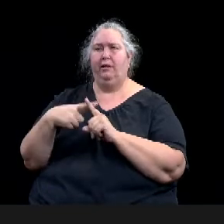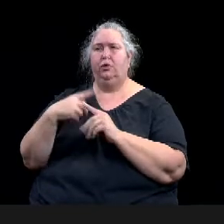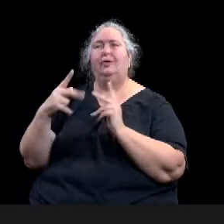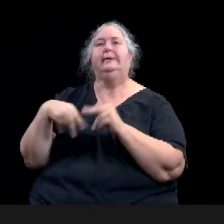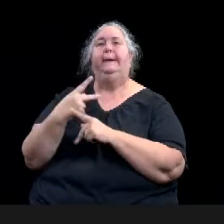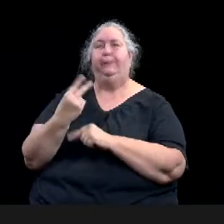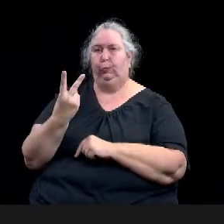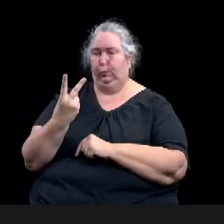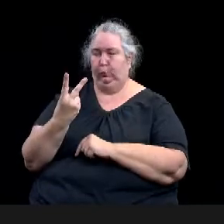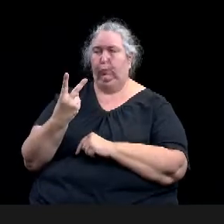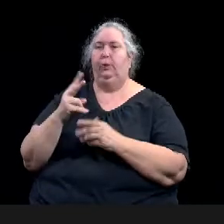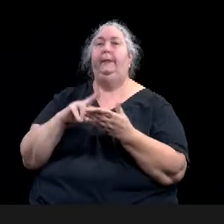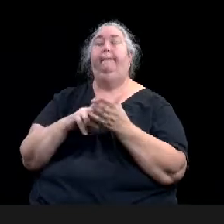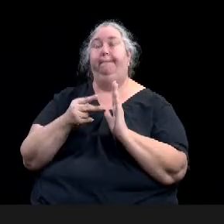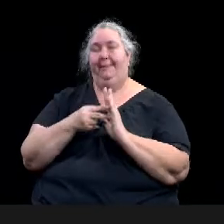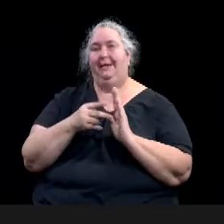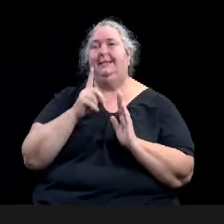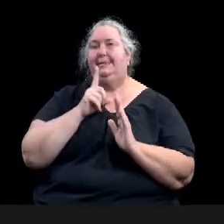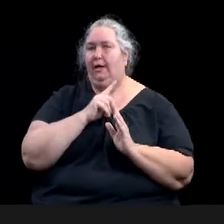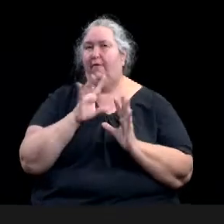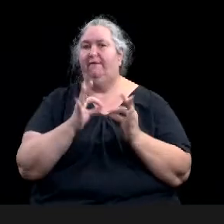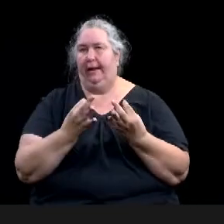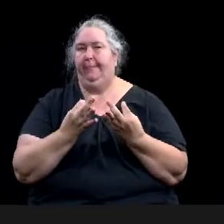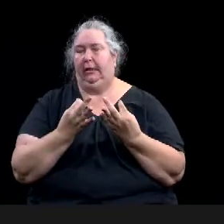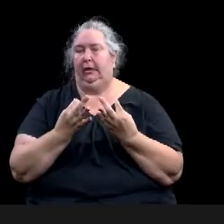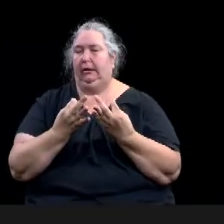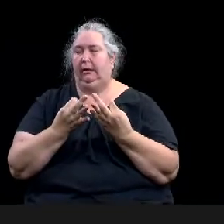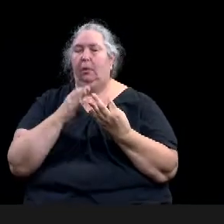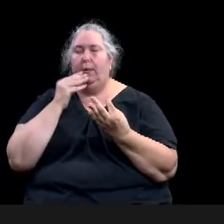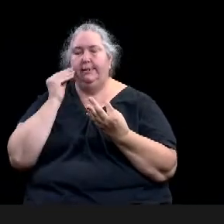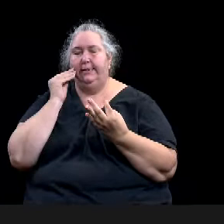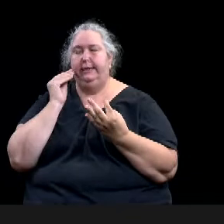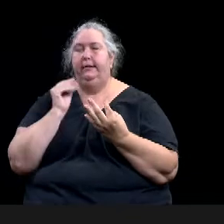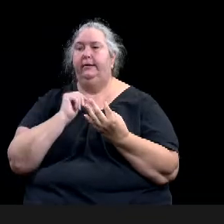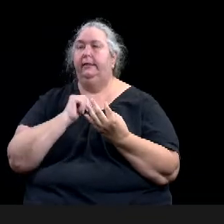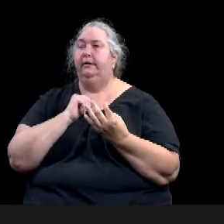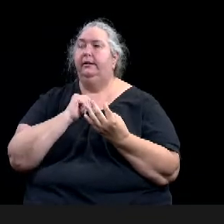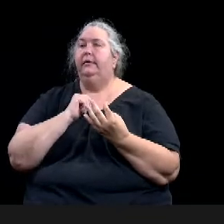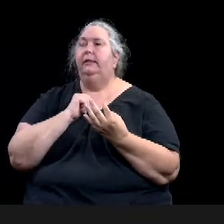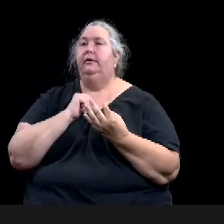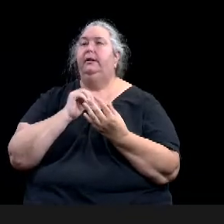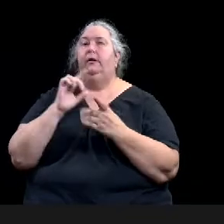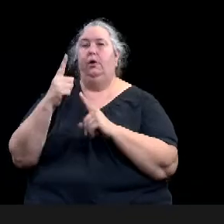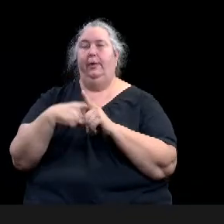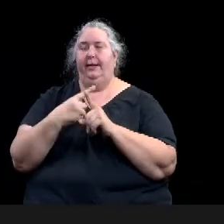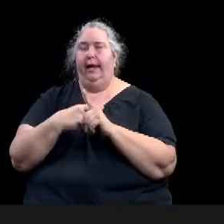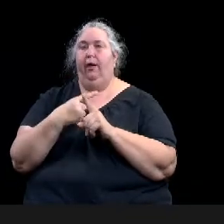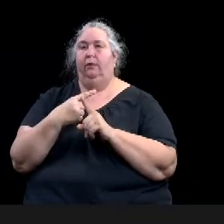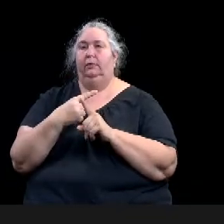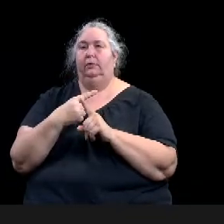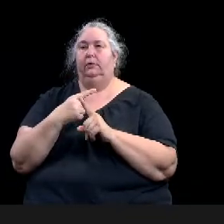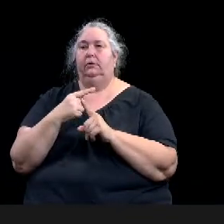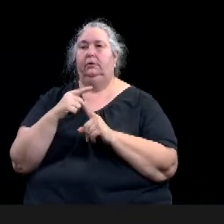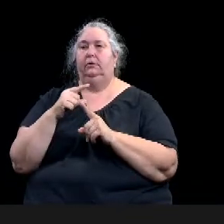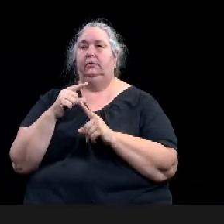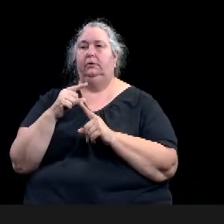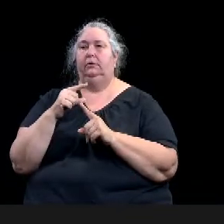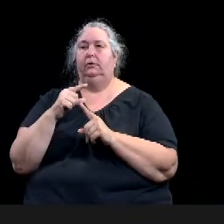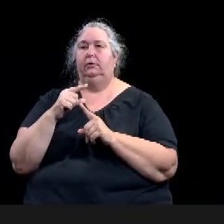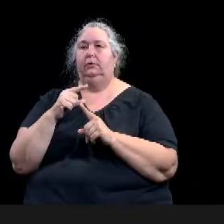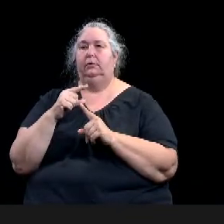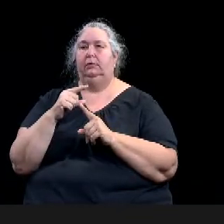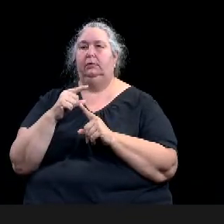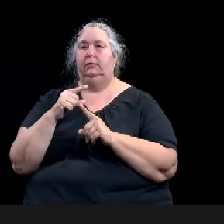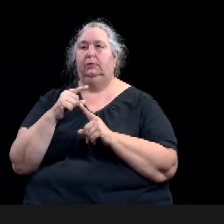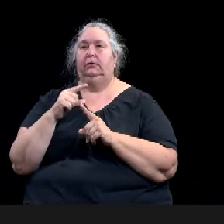um, group at a time and the owners are not on site at time of rental. Uh, this is in